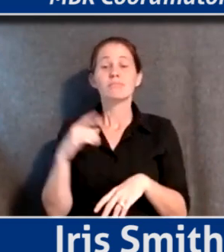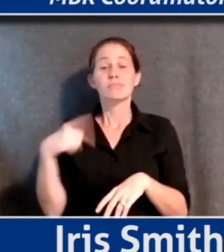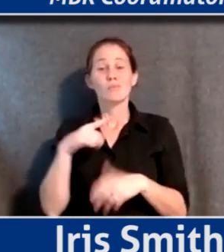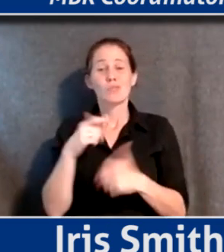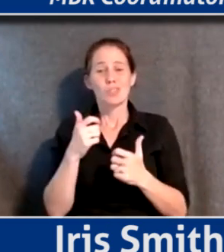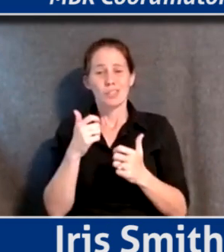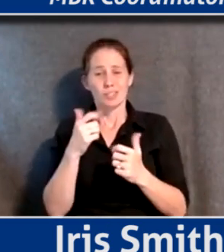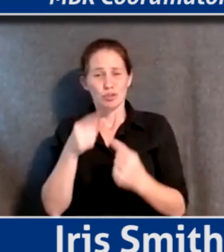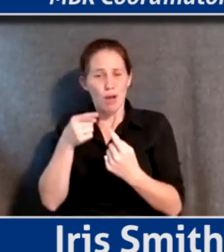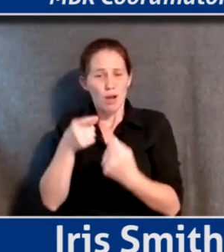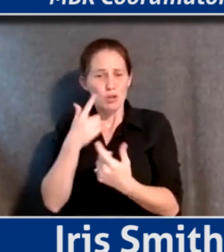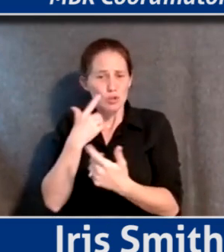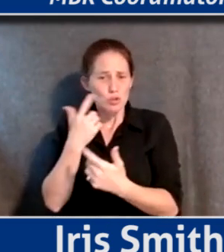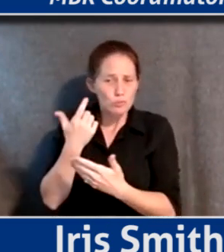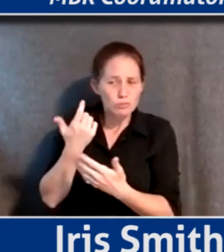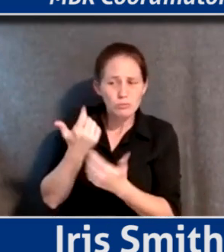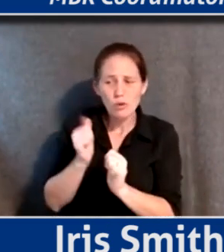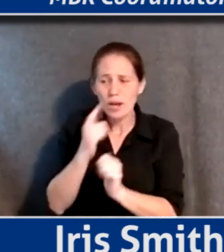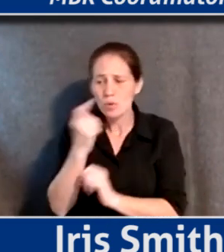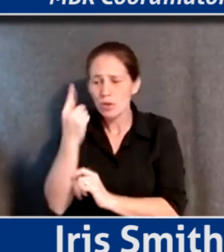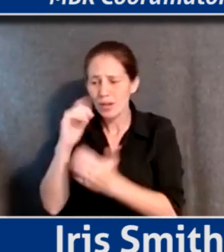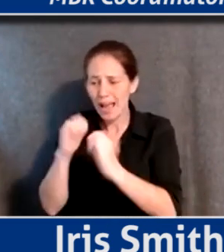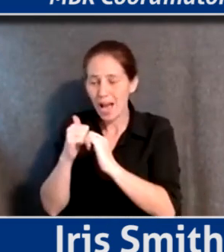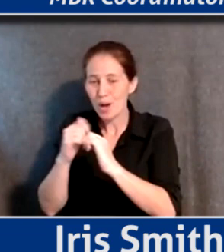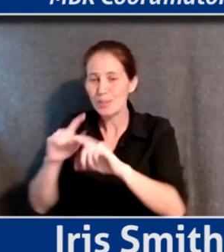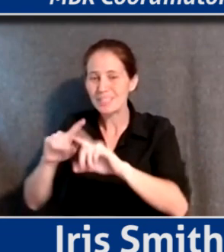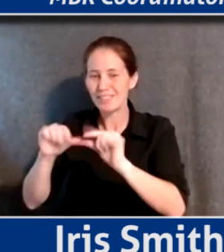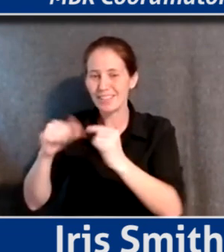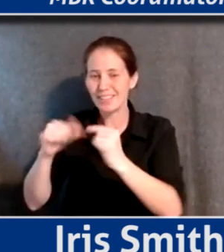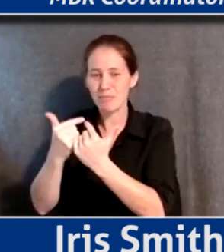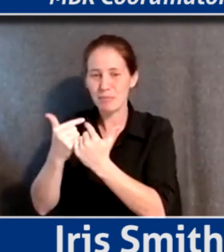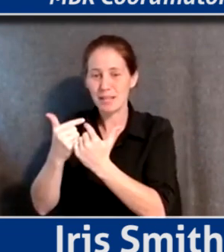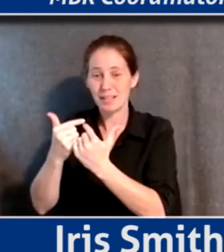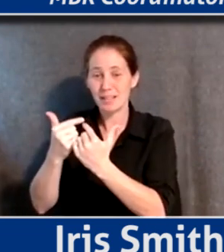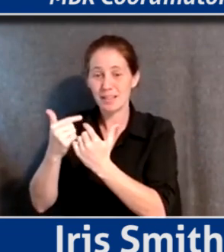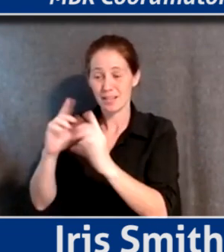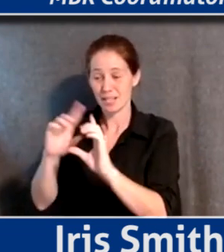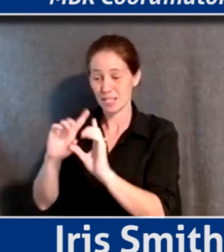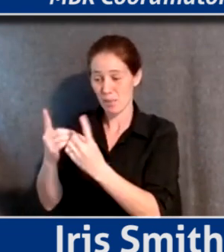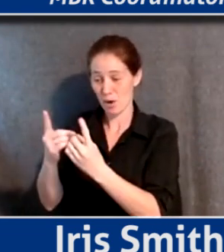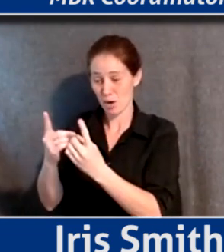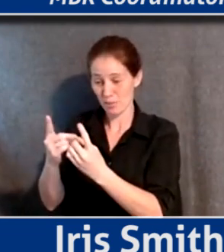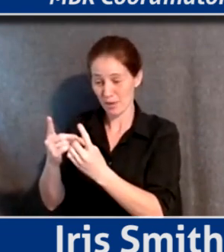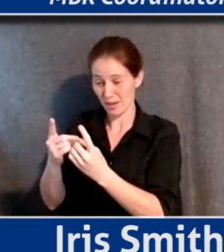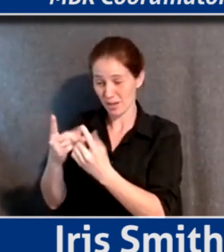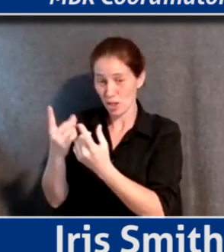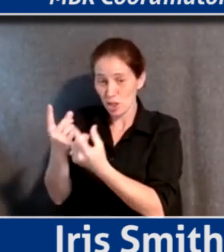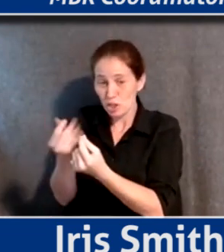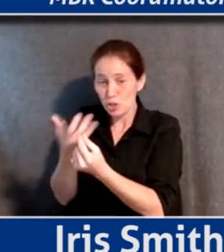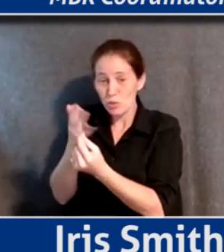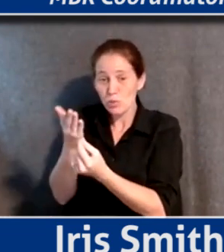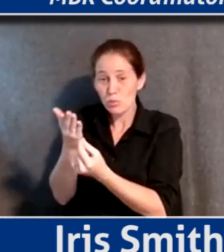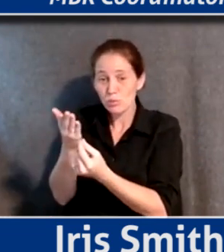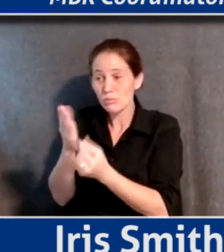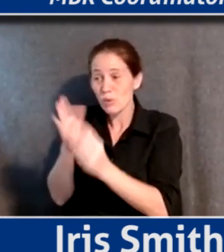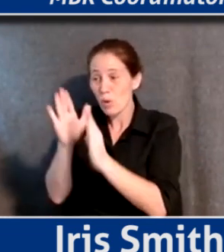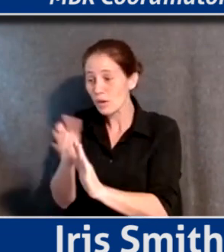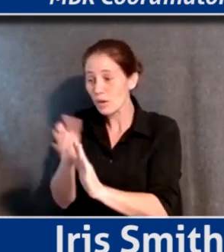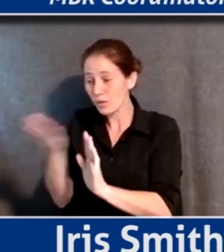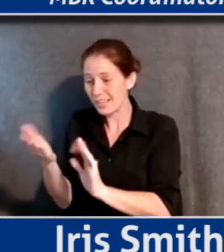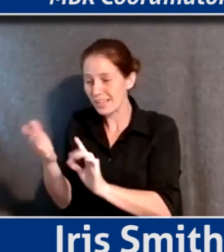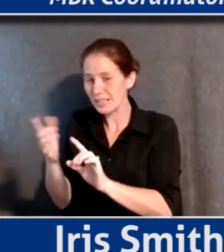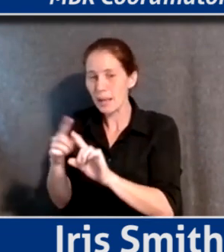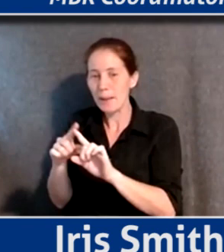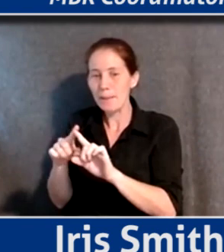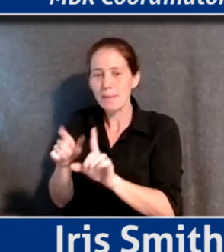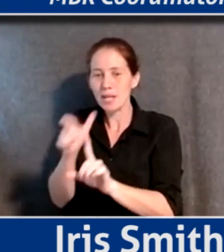understand how different government departments can do great work, but then you might not hear about it, and why is that, and how can we have a